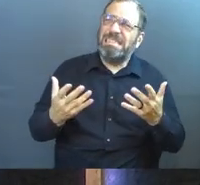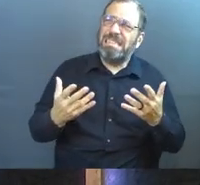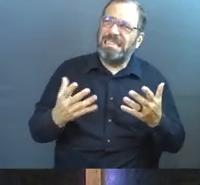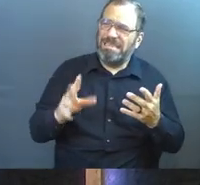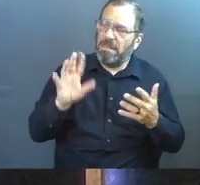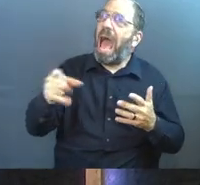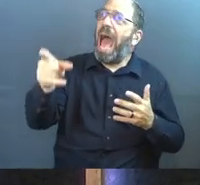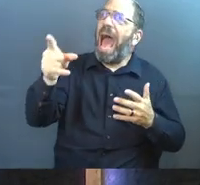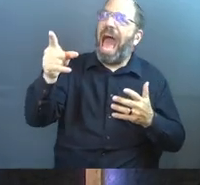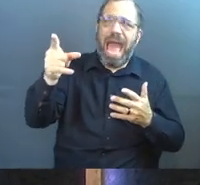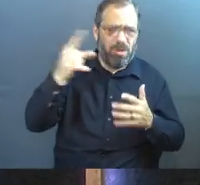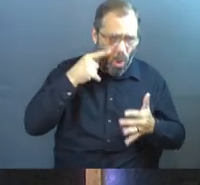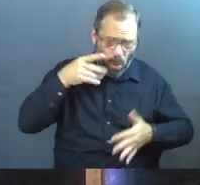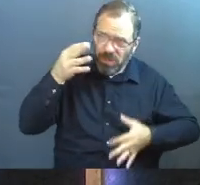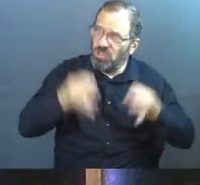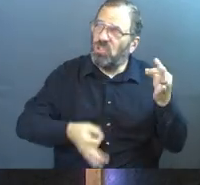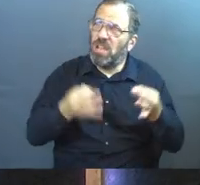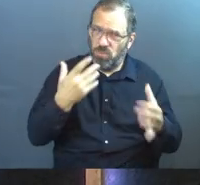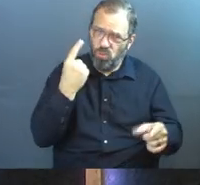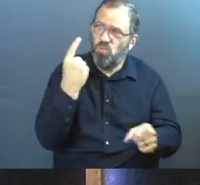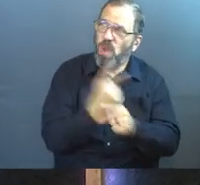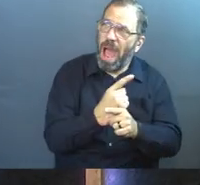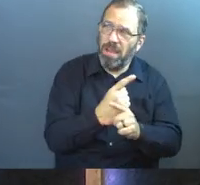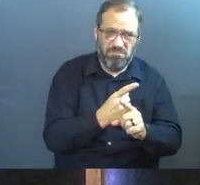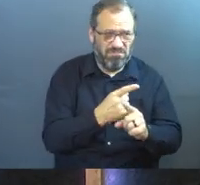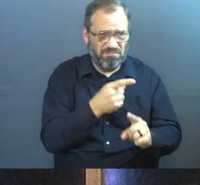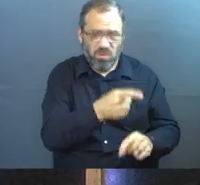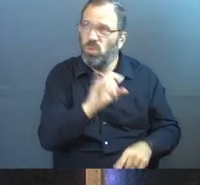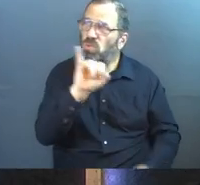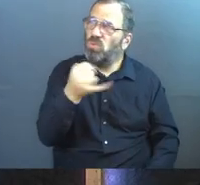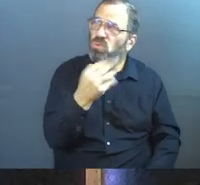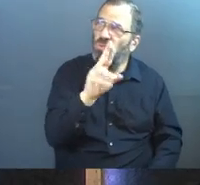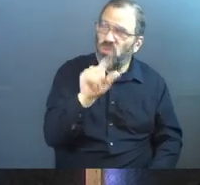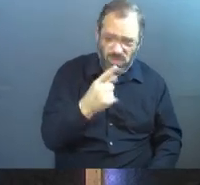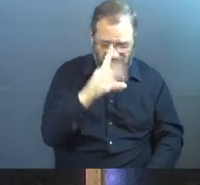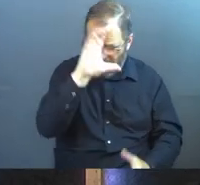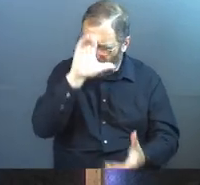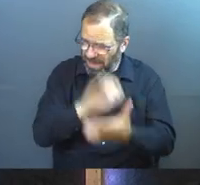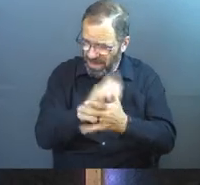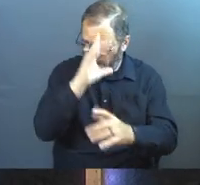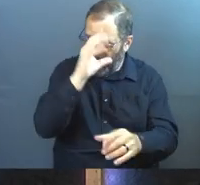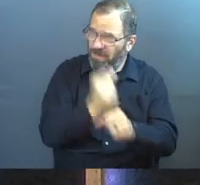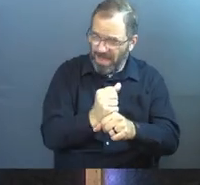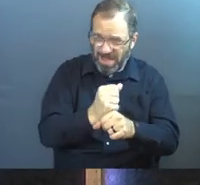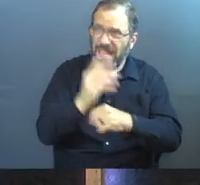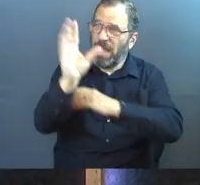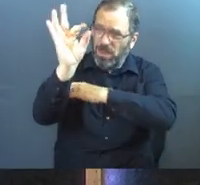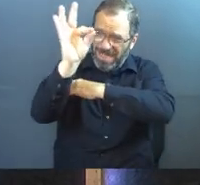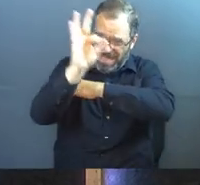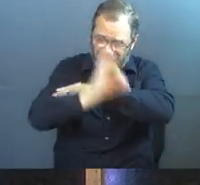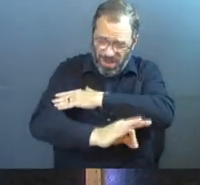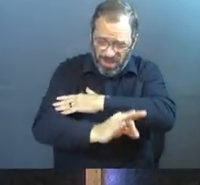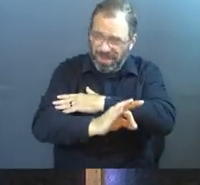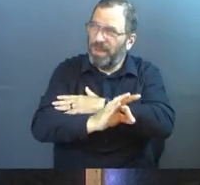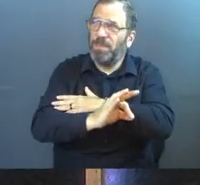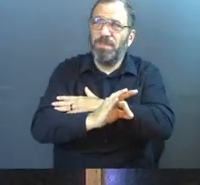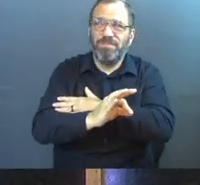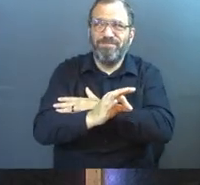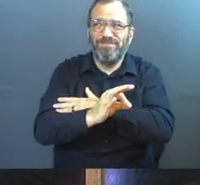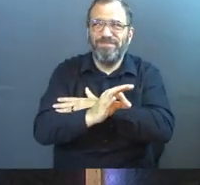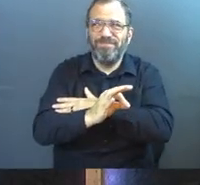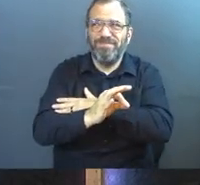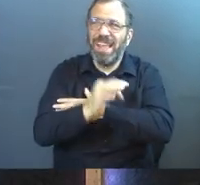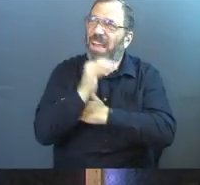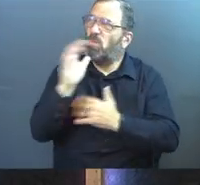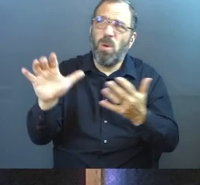I know you're bringing judgment that you think is right. And I believe by faith that at the end of the day, this isn't going to ultimately